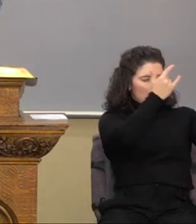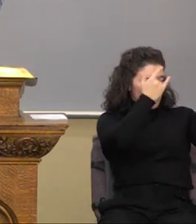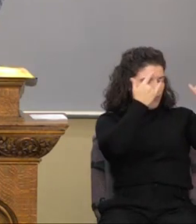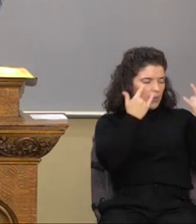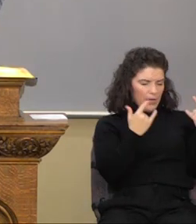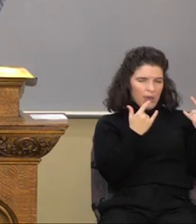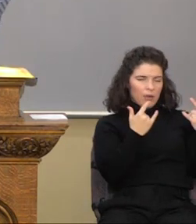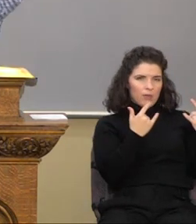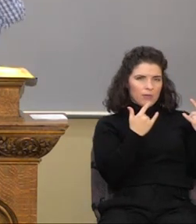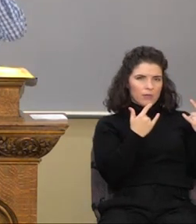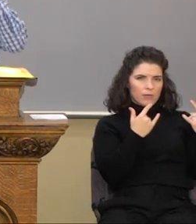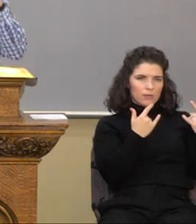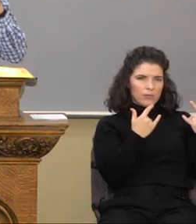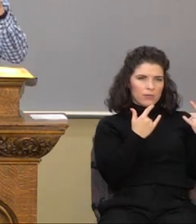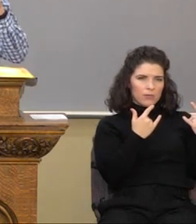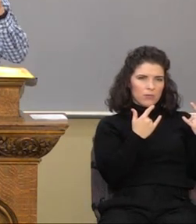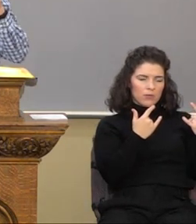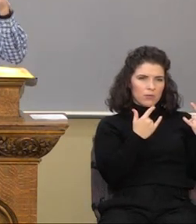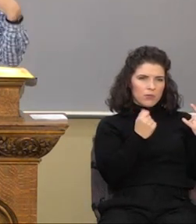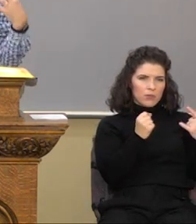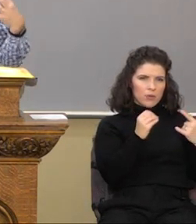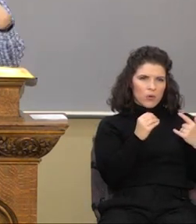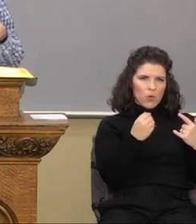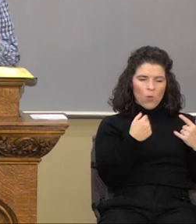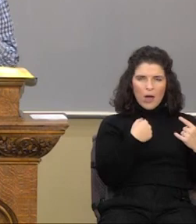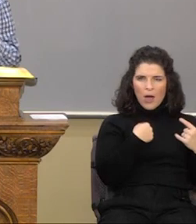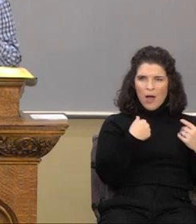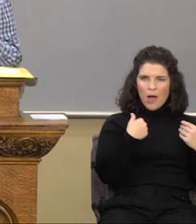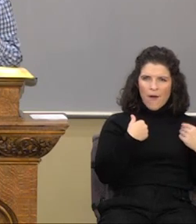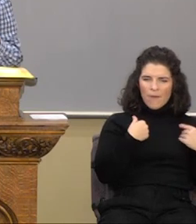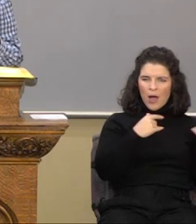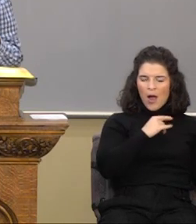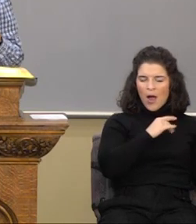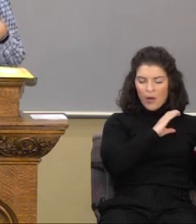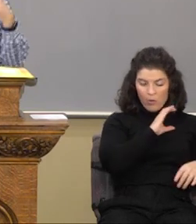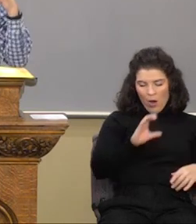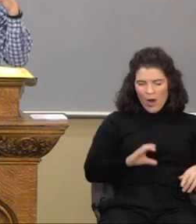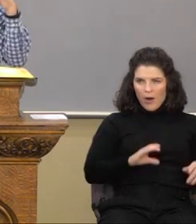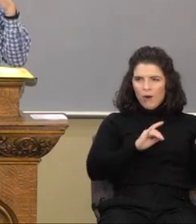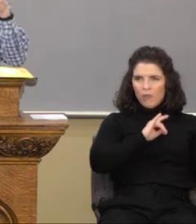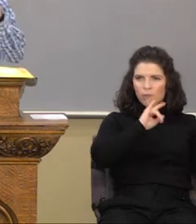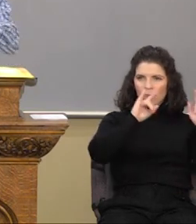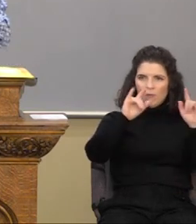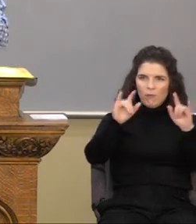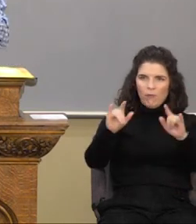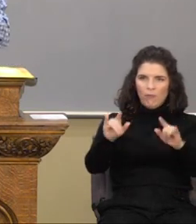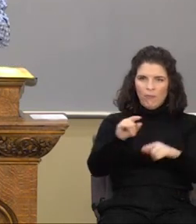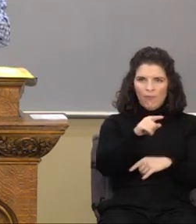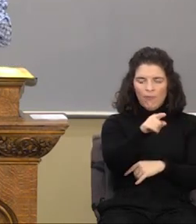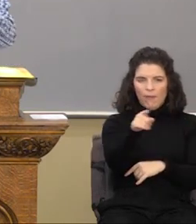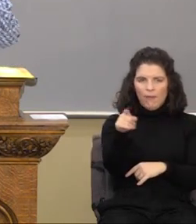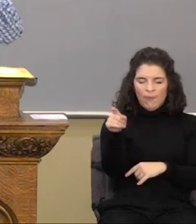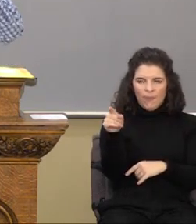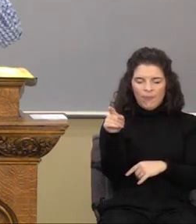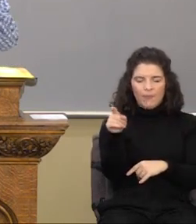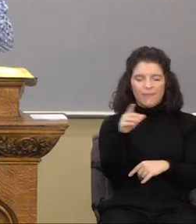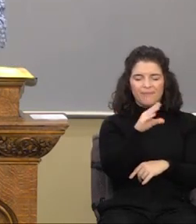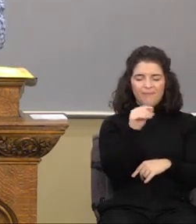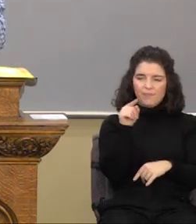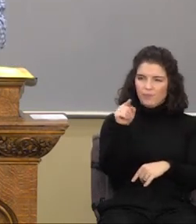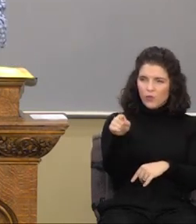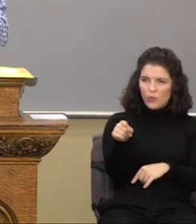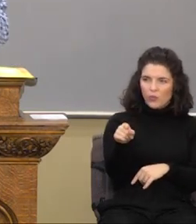so have I, Christ, loved you, and